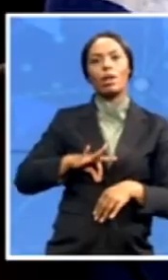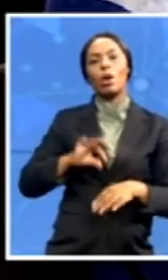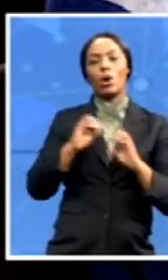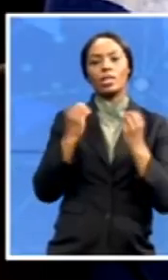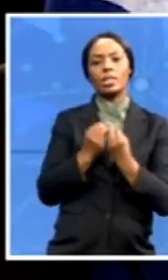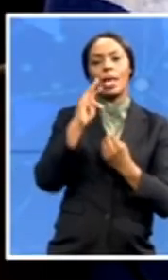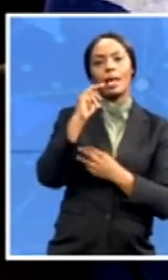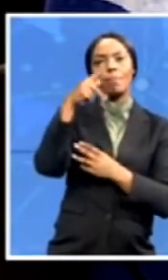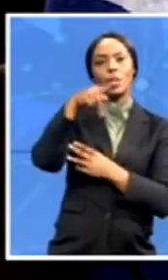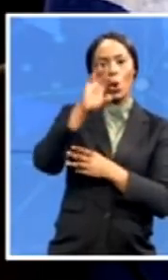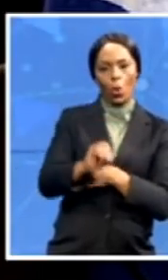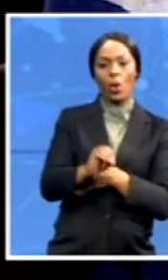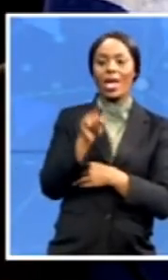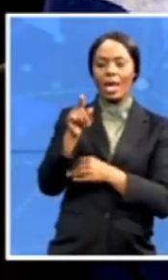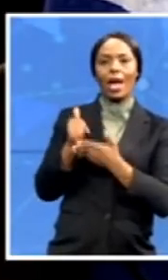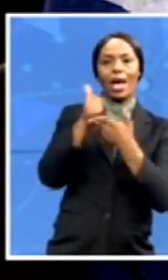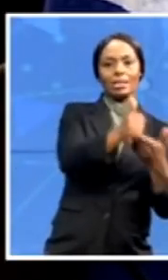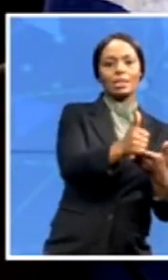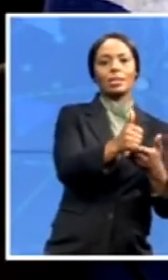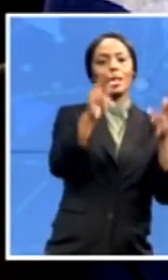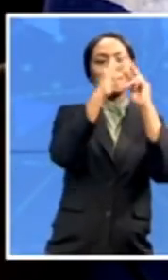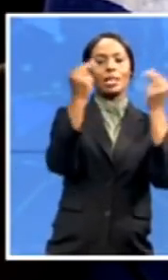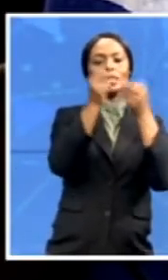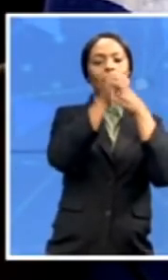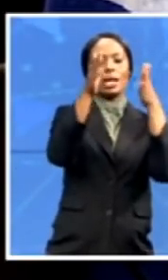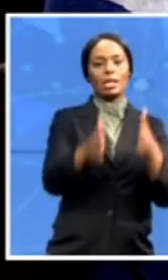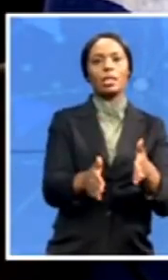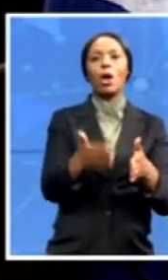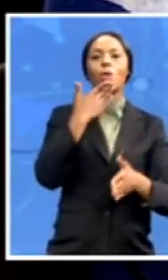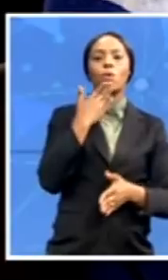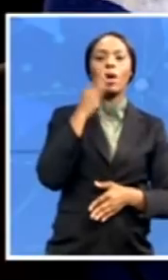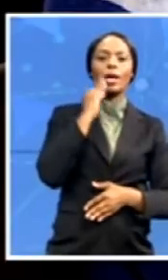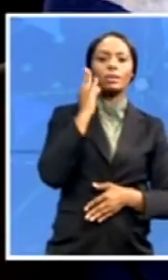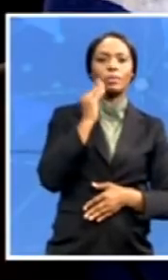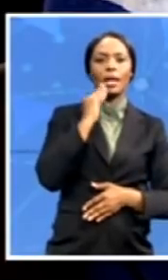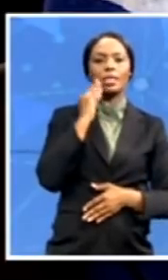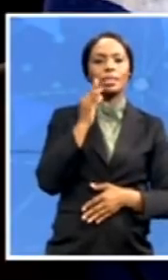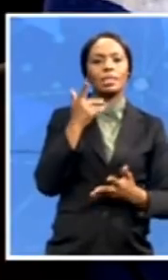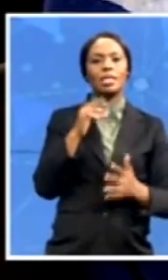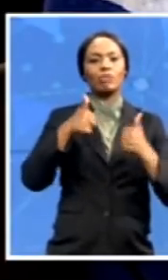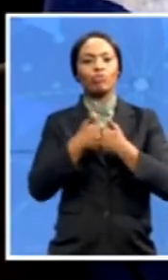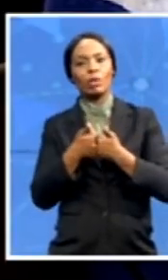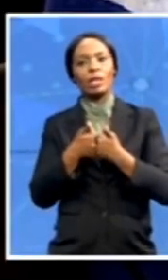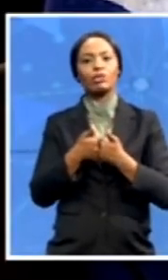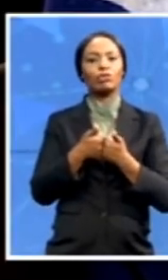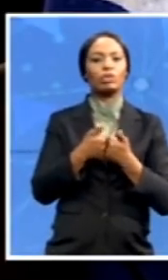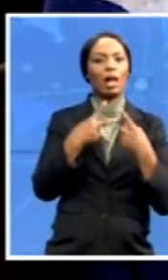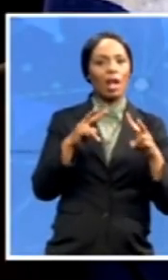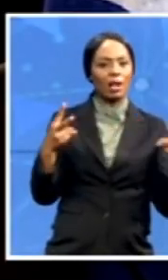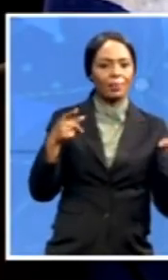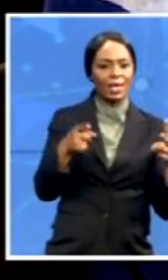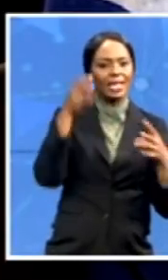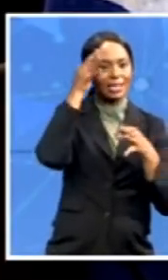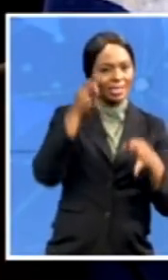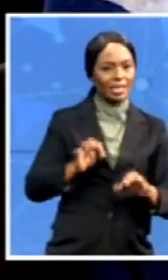leaders who are experiencing transitional challenges. He was also the honorary chairman of the